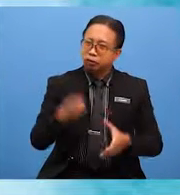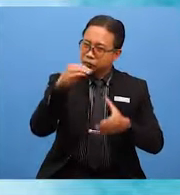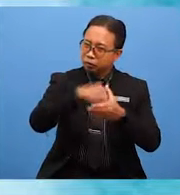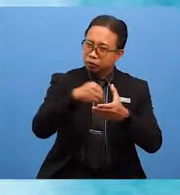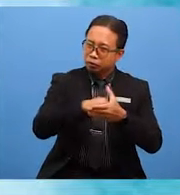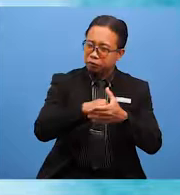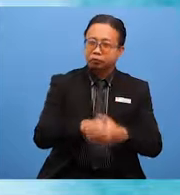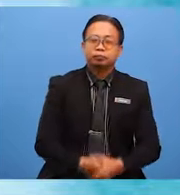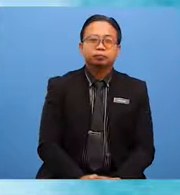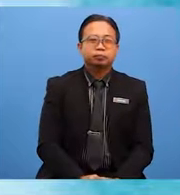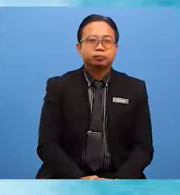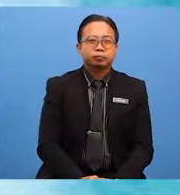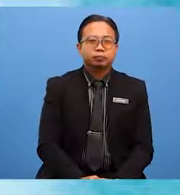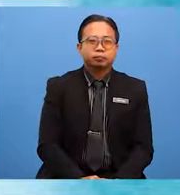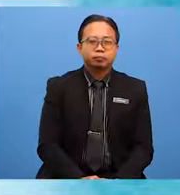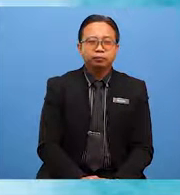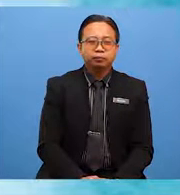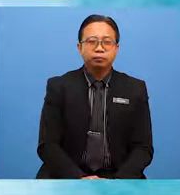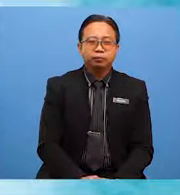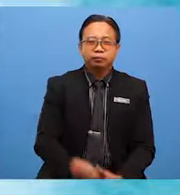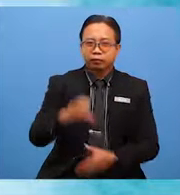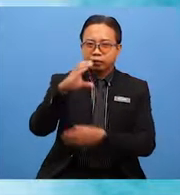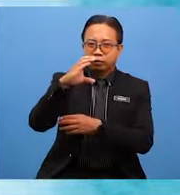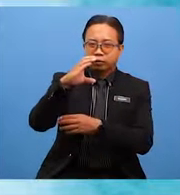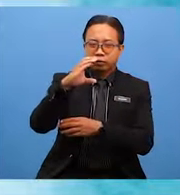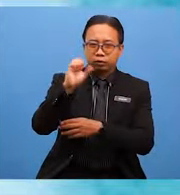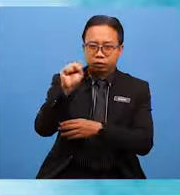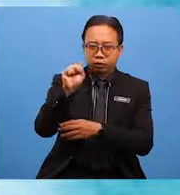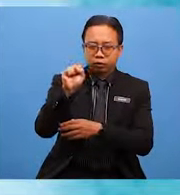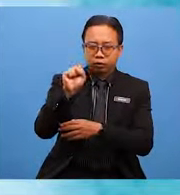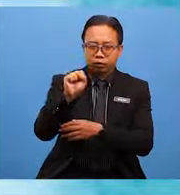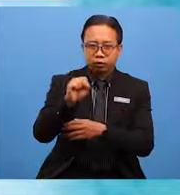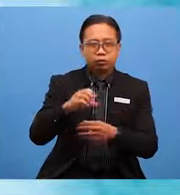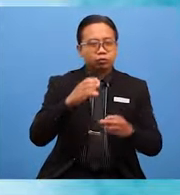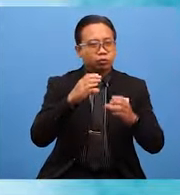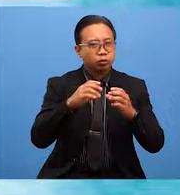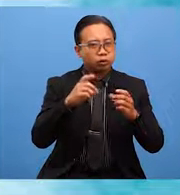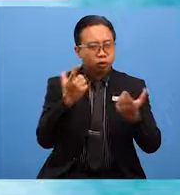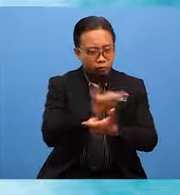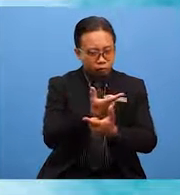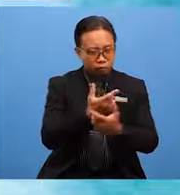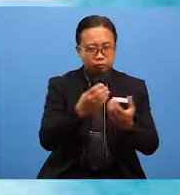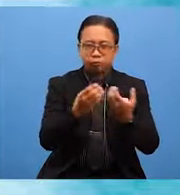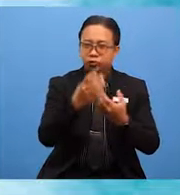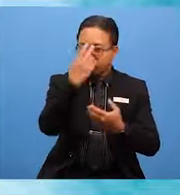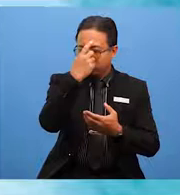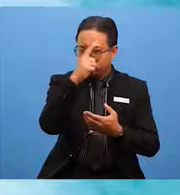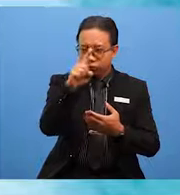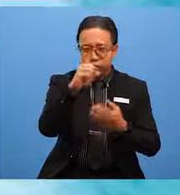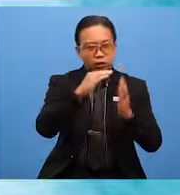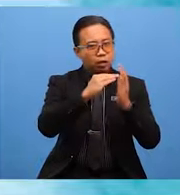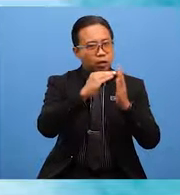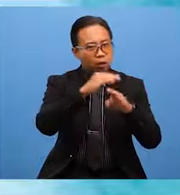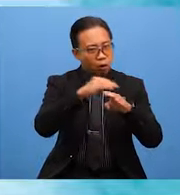participation. The choral speaking competition was the highlight of the competition for the lower